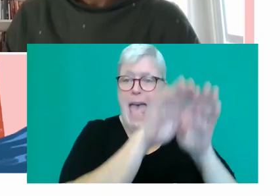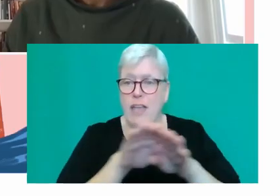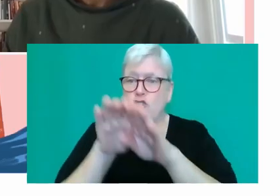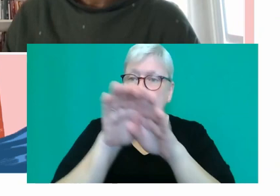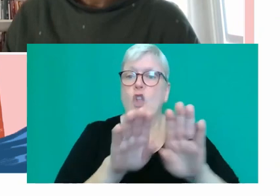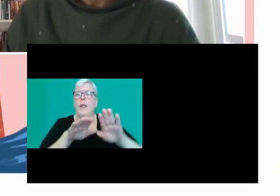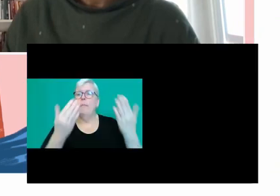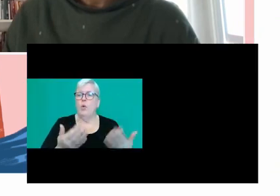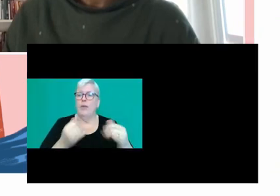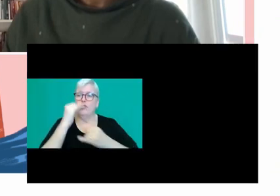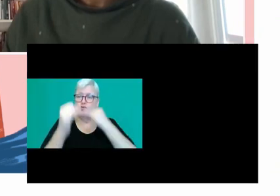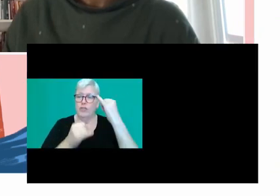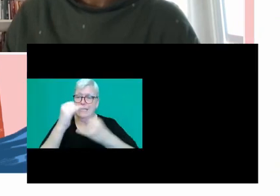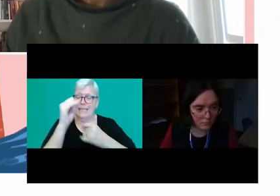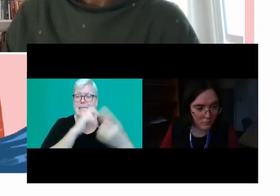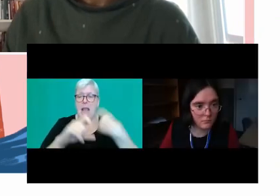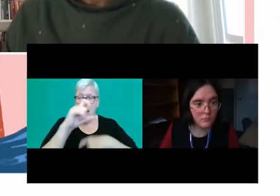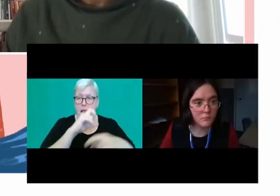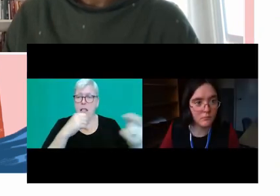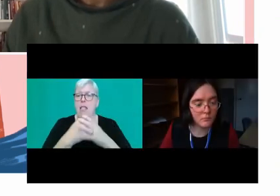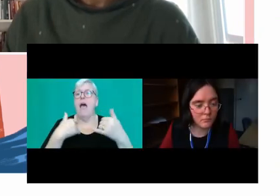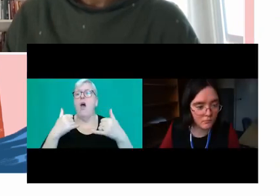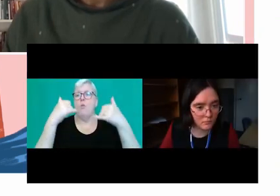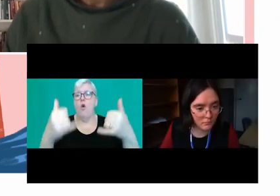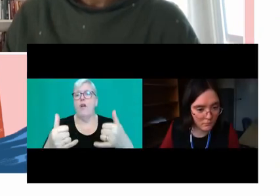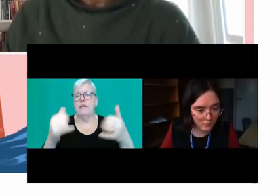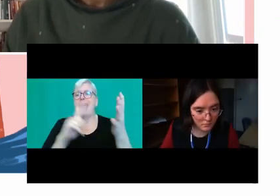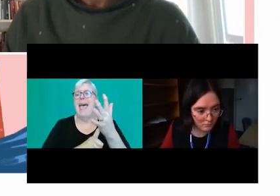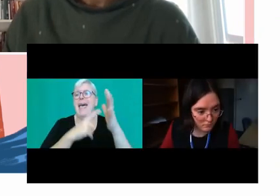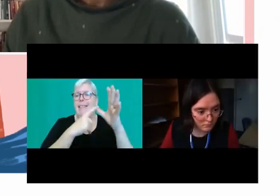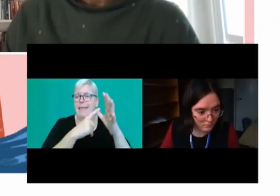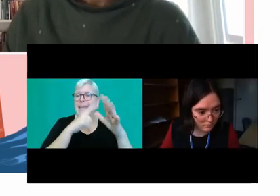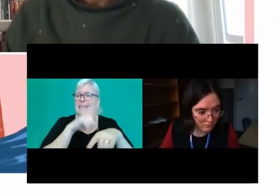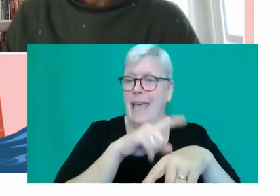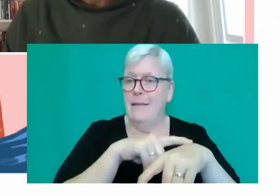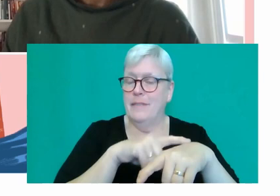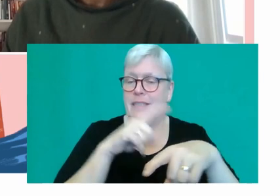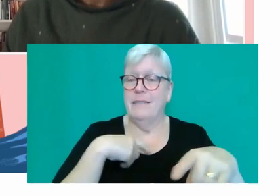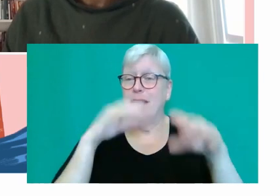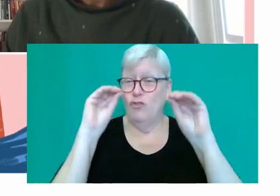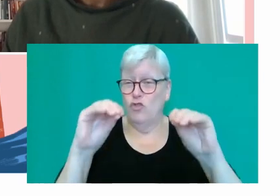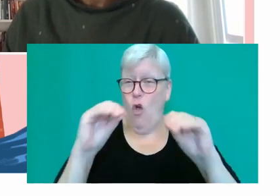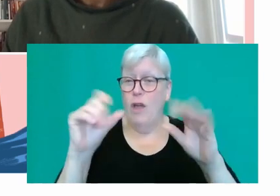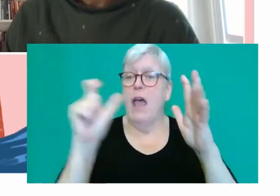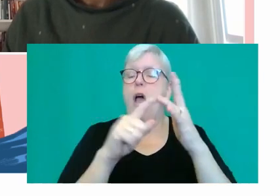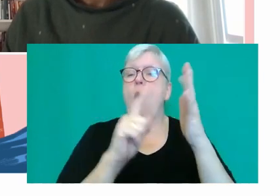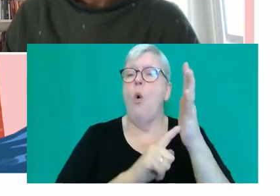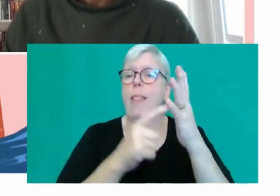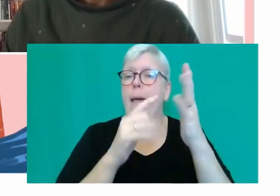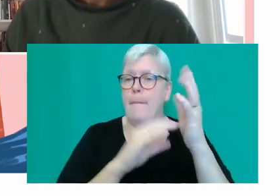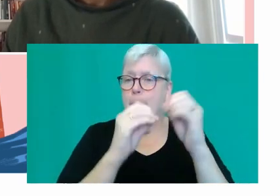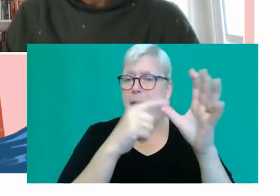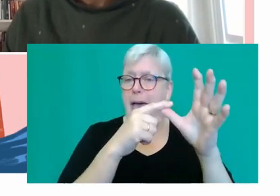and the Los Angeles Times Book Prize. Monica Ali has taught creative writing at Columbia University in New York